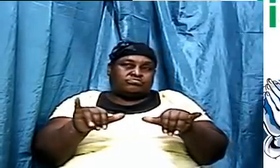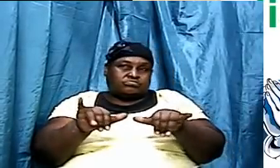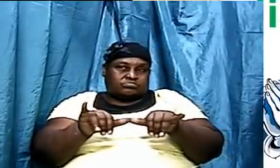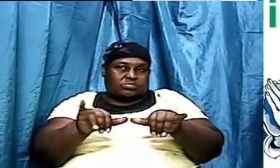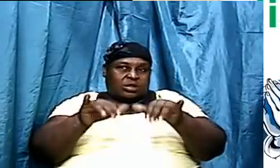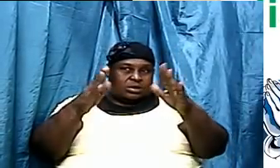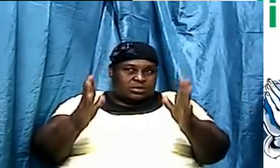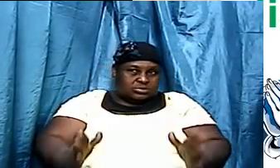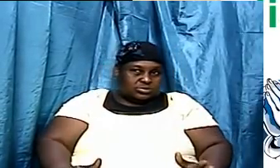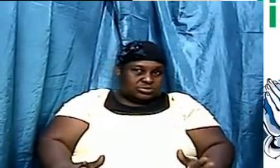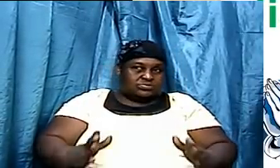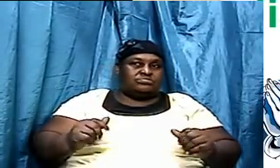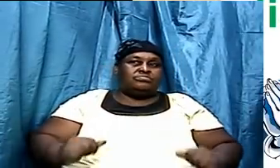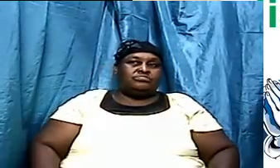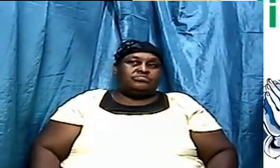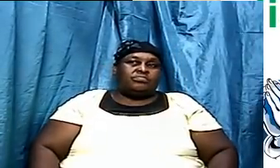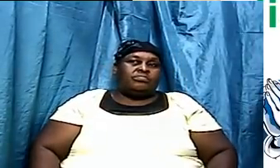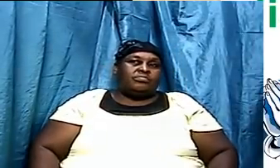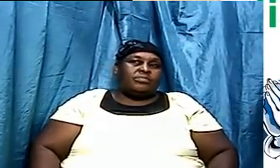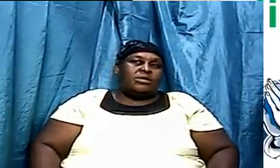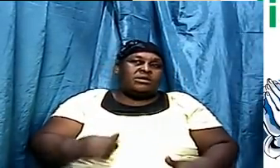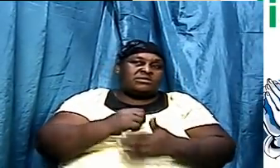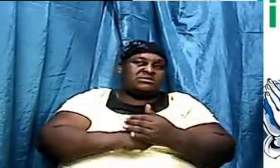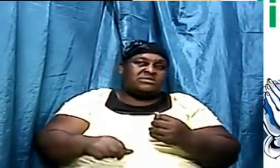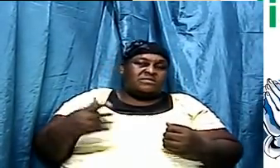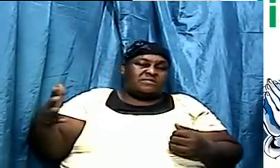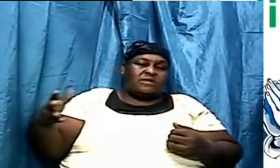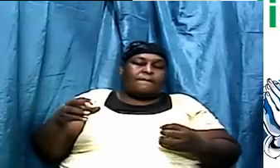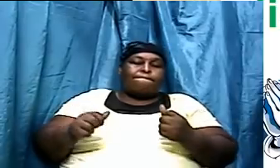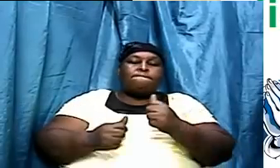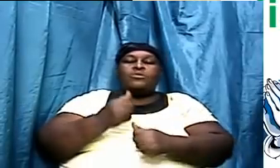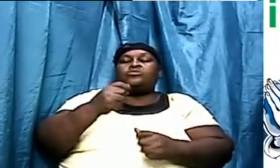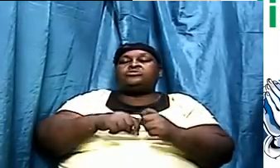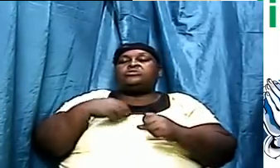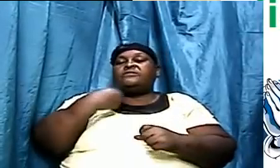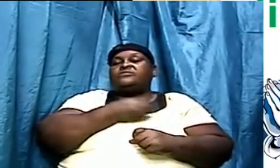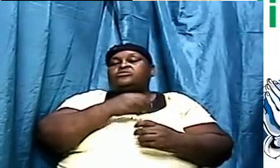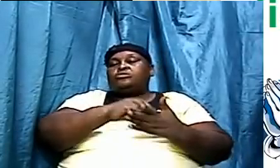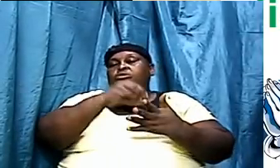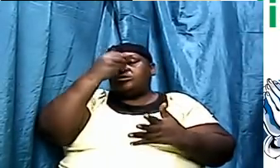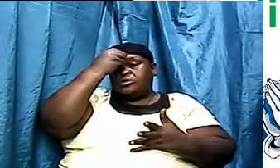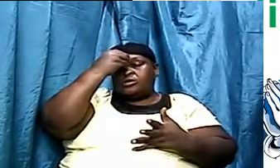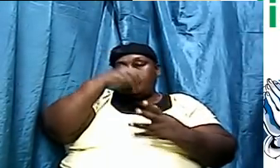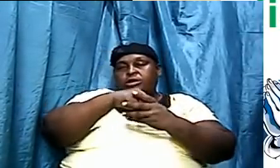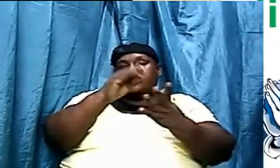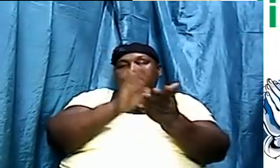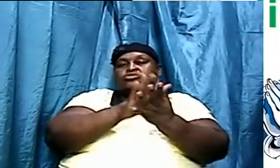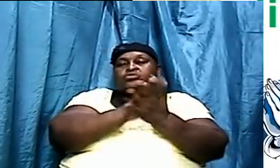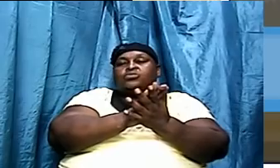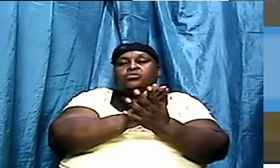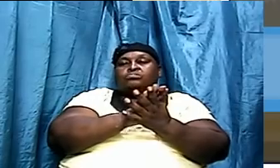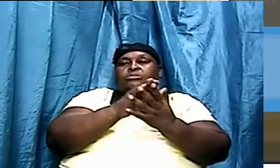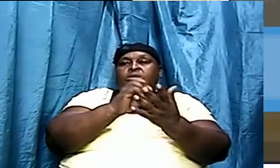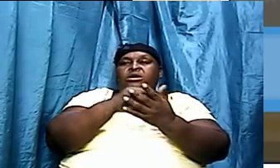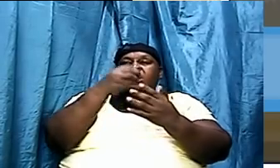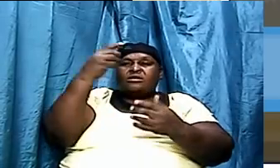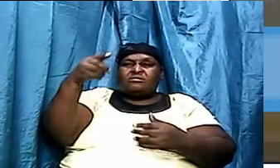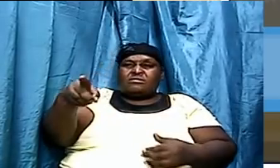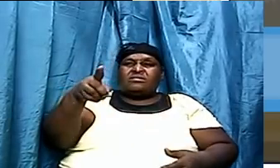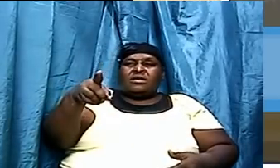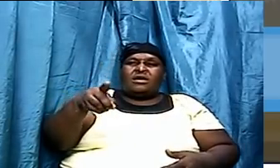us most of us learned in school I learned this from primary school days